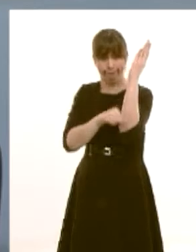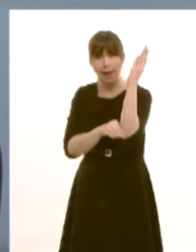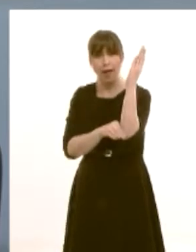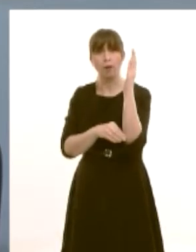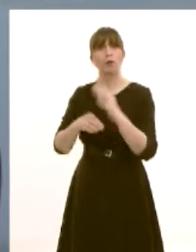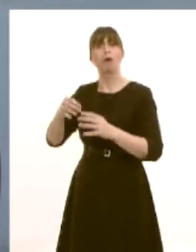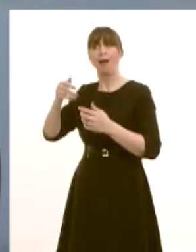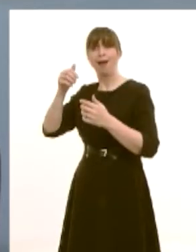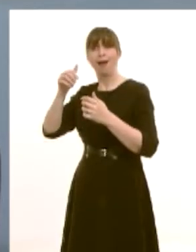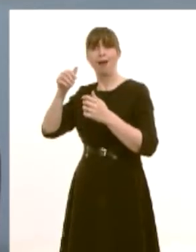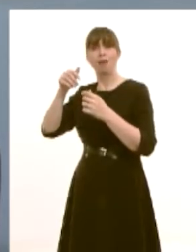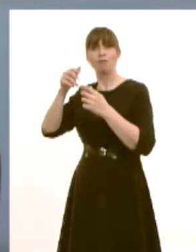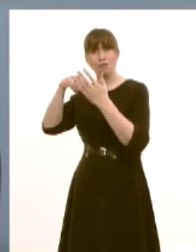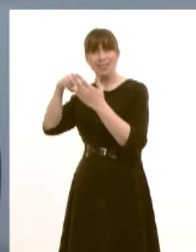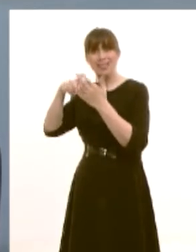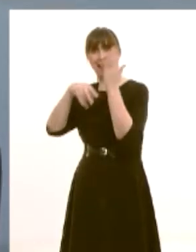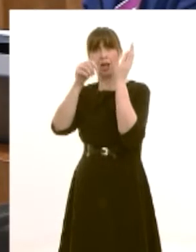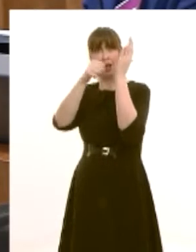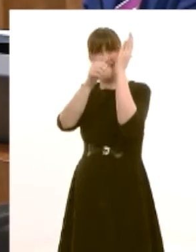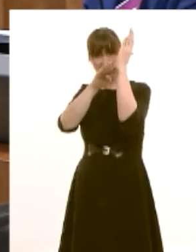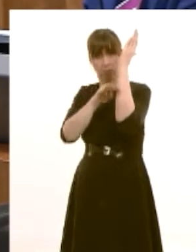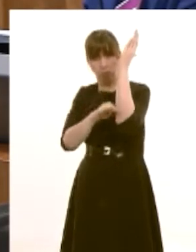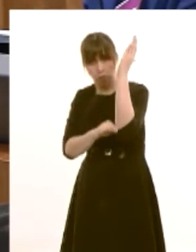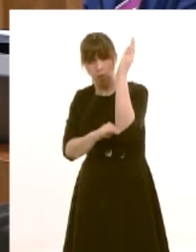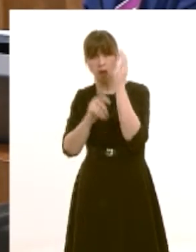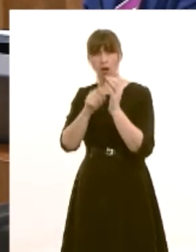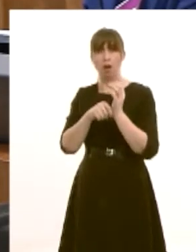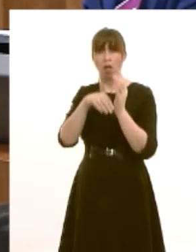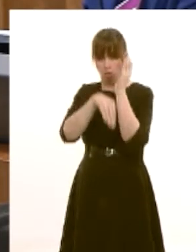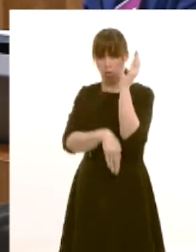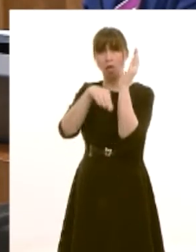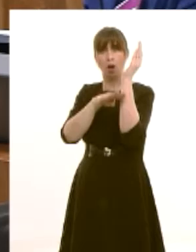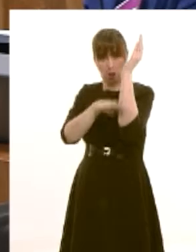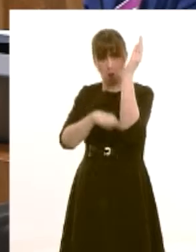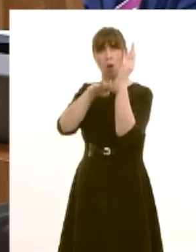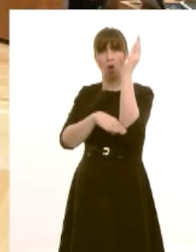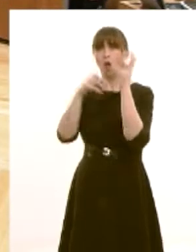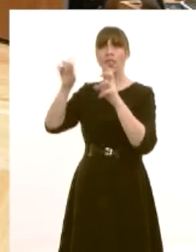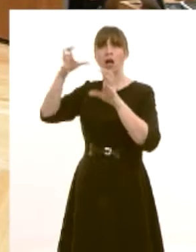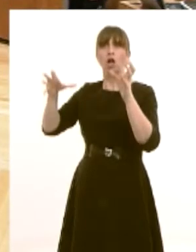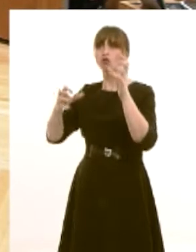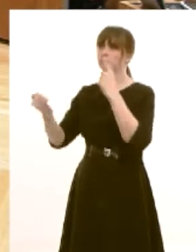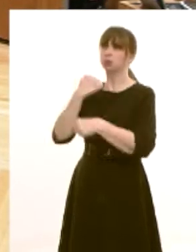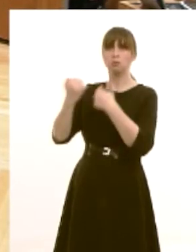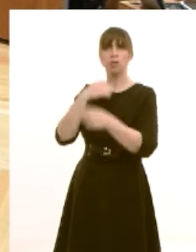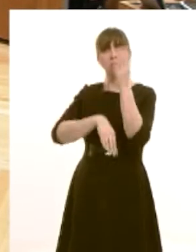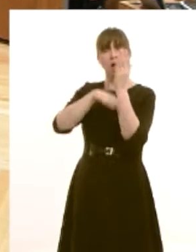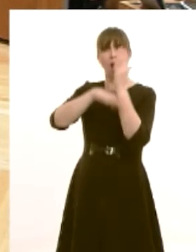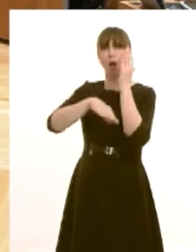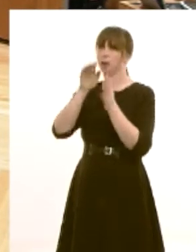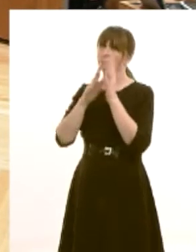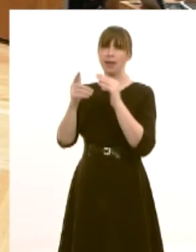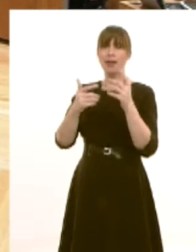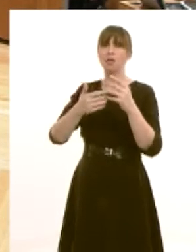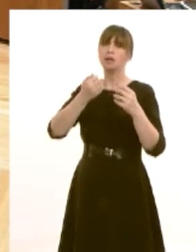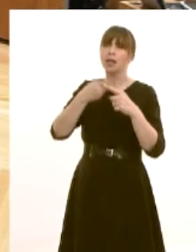fallen behind 11 places in reading more than 30 percent of 15 to 16 year olds have not reached the levels of literacy and